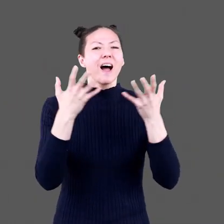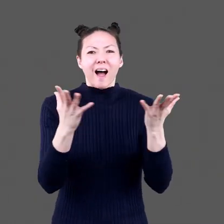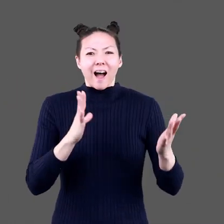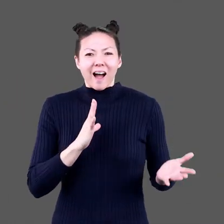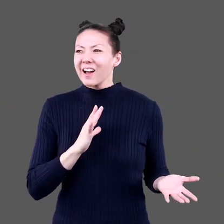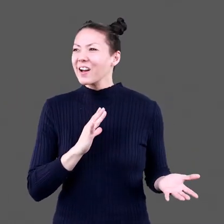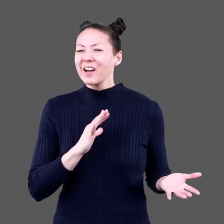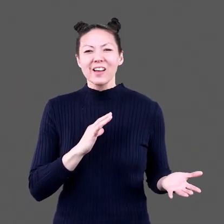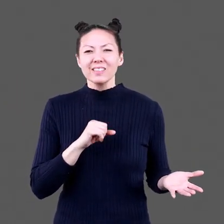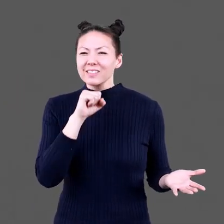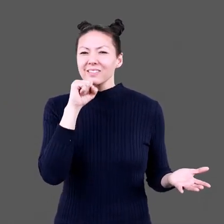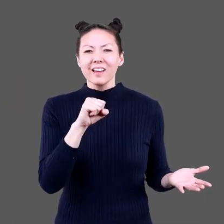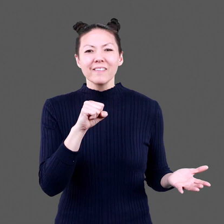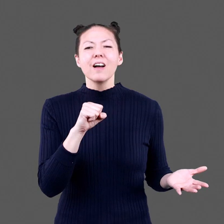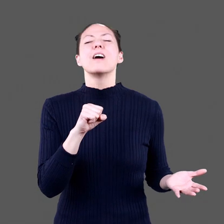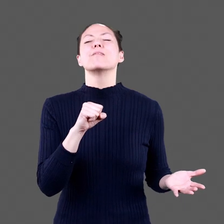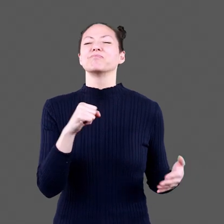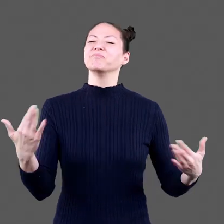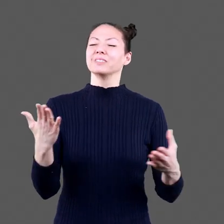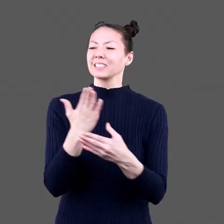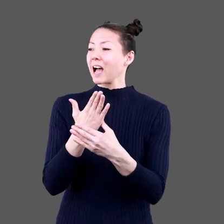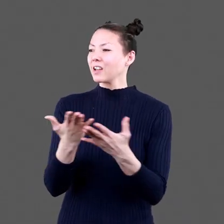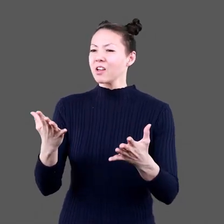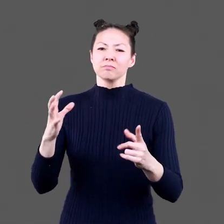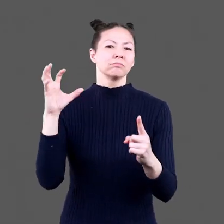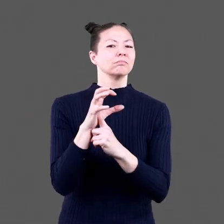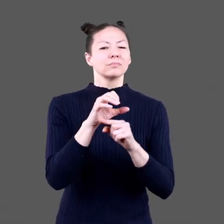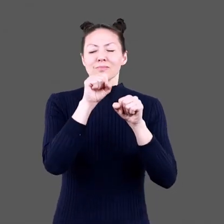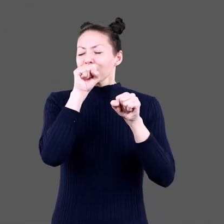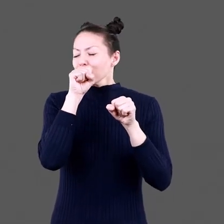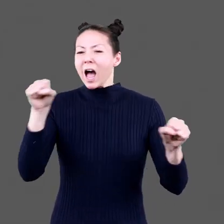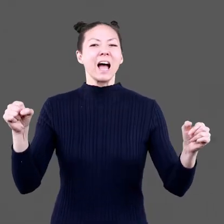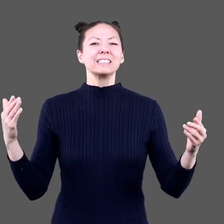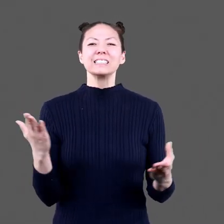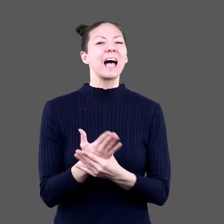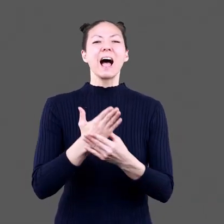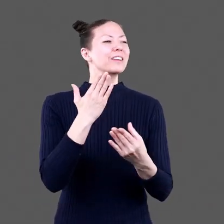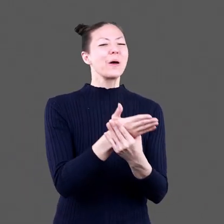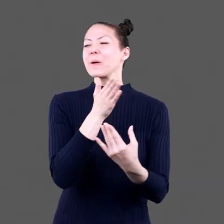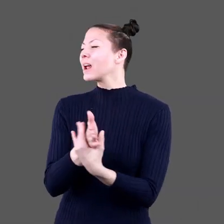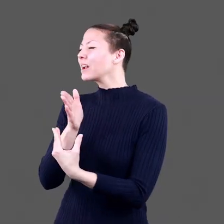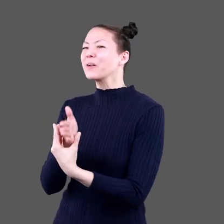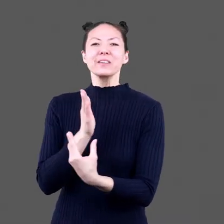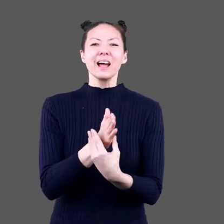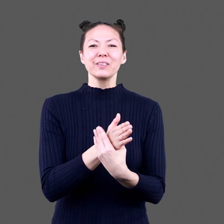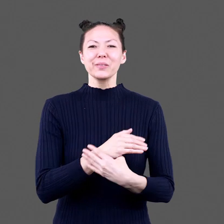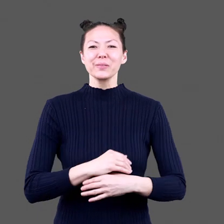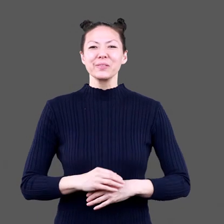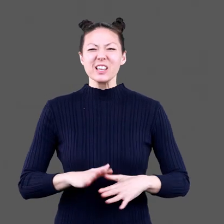love the decorations They especially love the tacos!